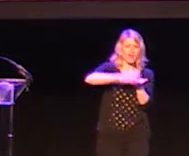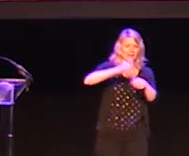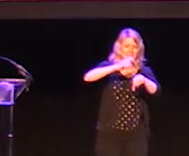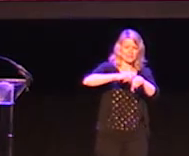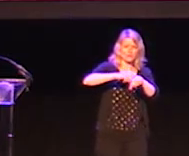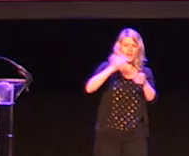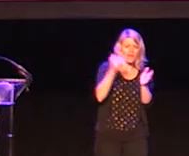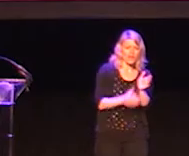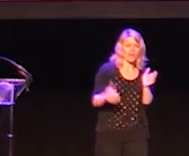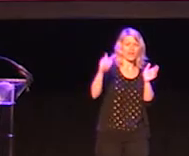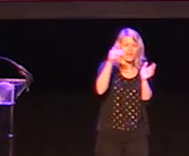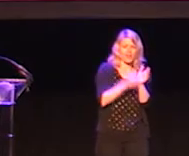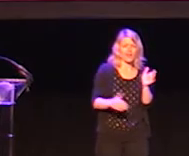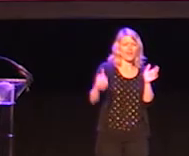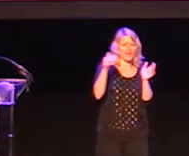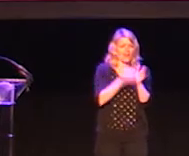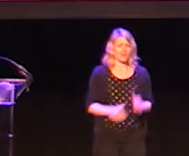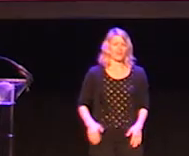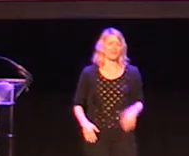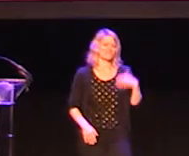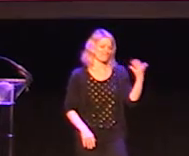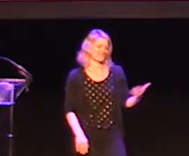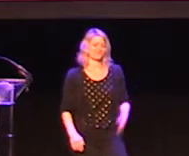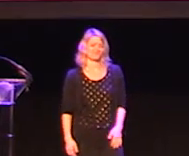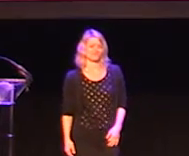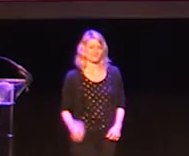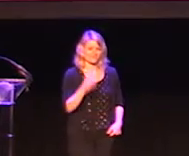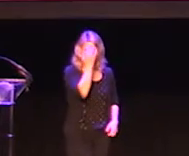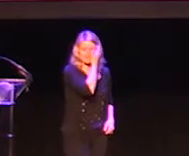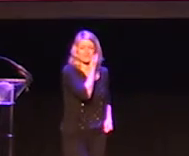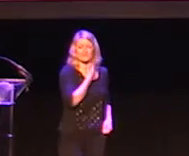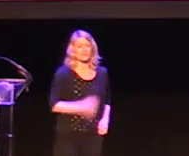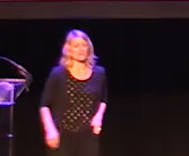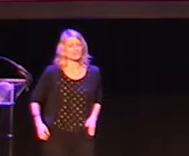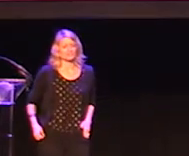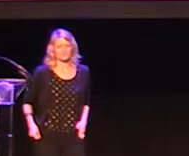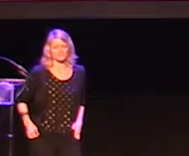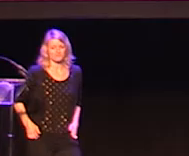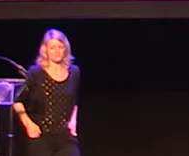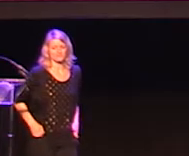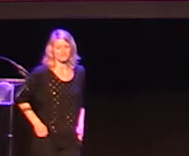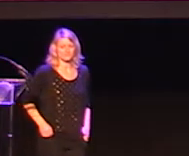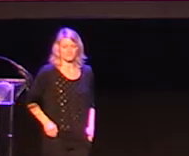look at the video, try to keep an eye out for the repeated movements and in the avatar's handshapes.